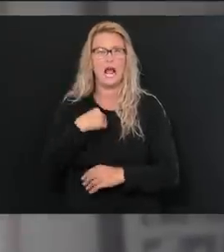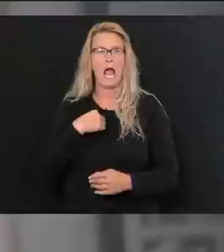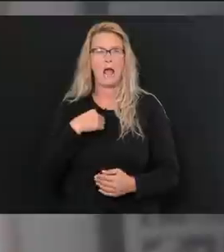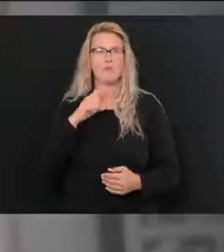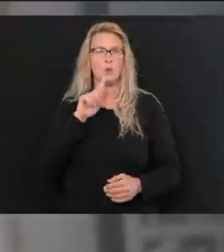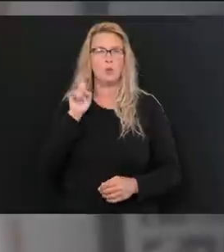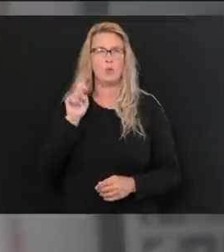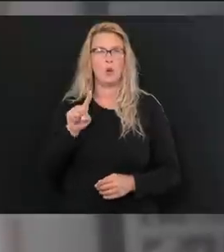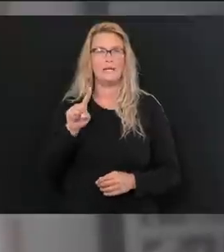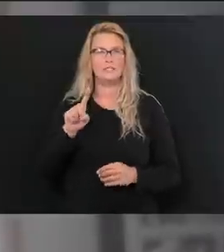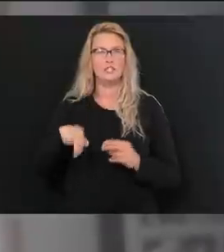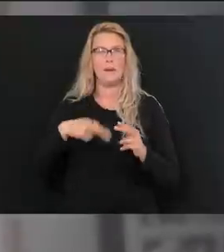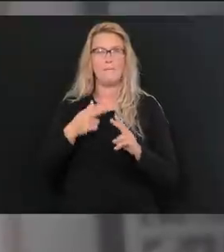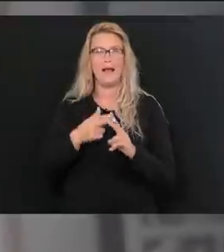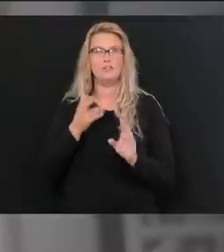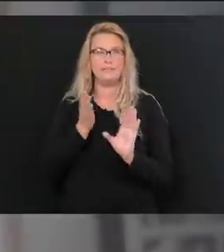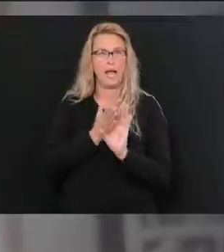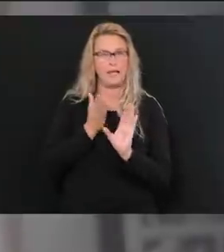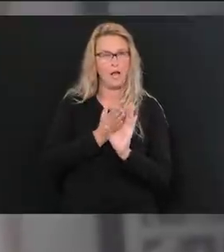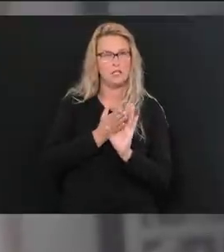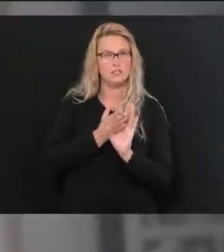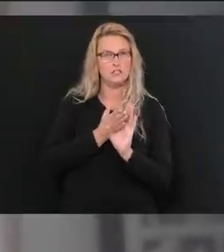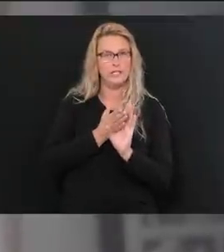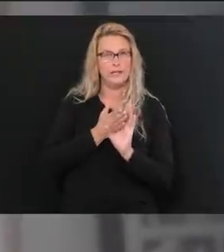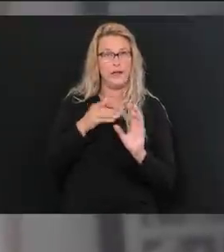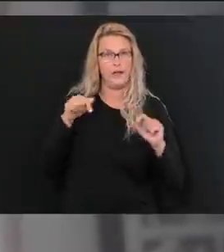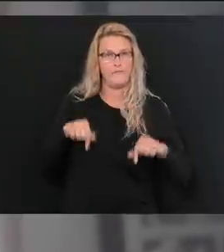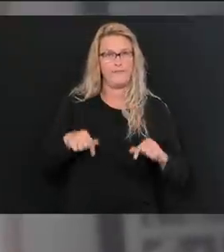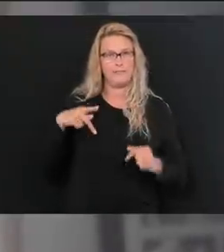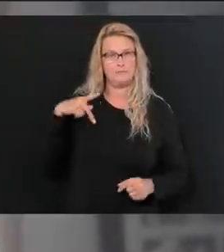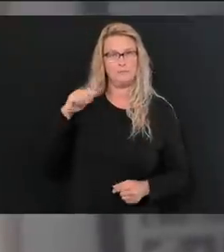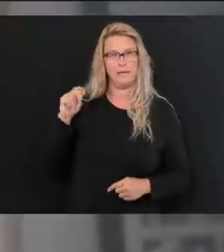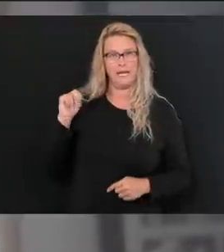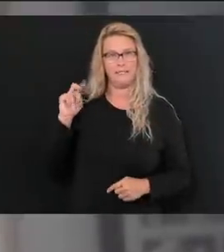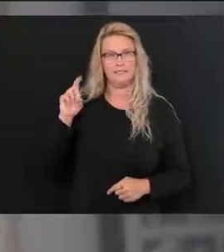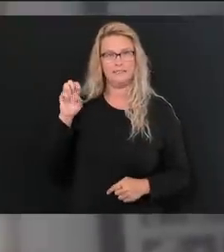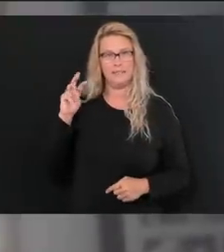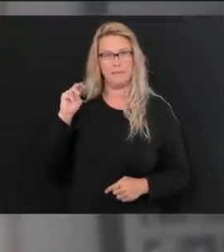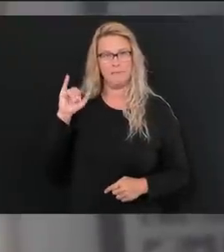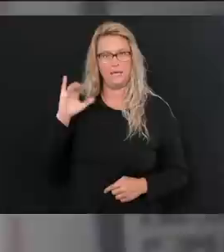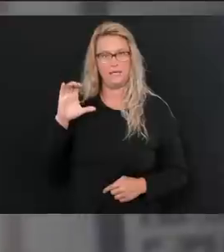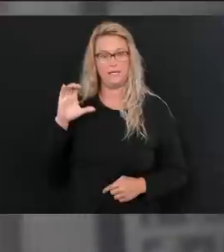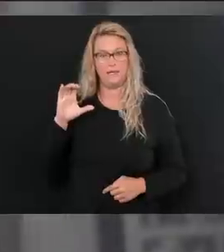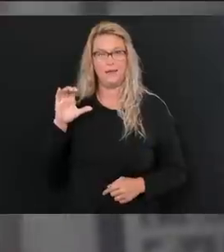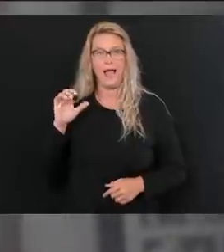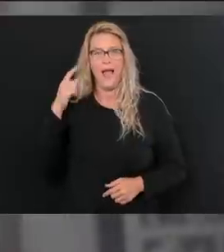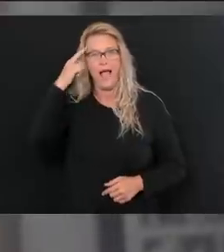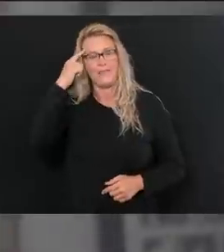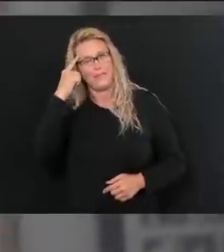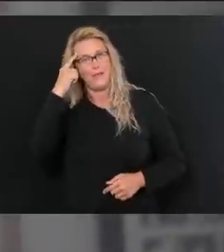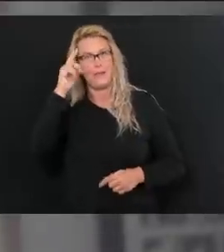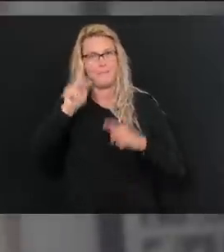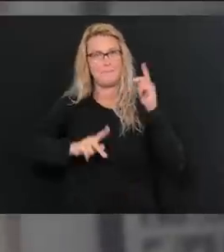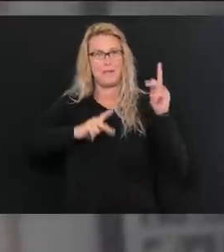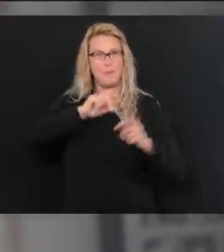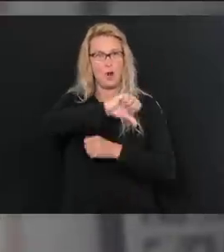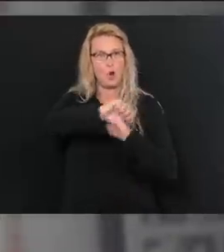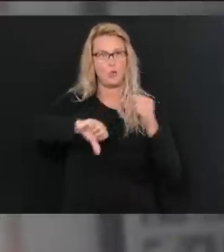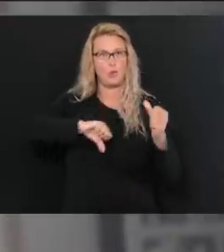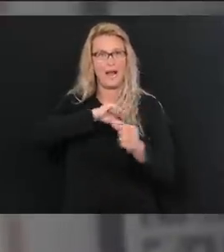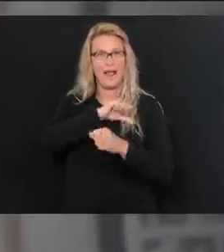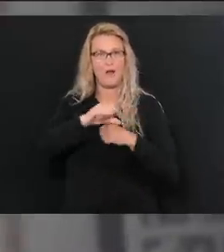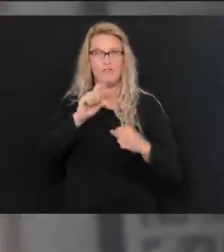of the pandemic. You mentioned that people around you were going to be miserable. I think there are a lot of people who are